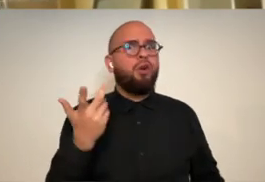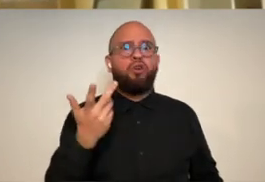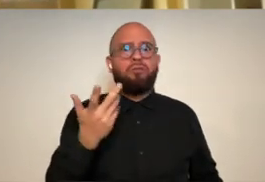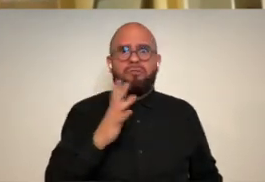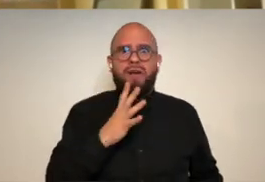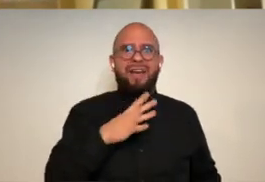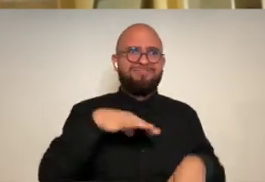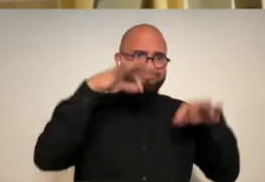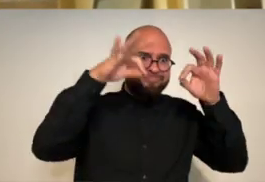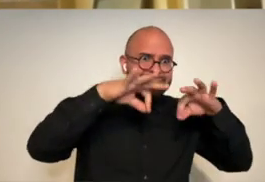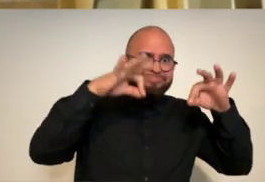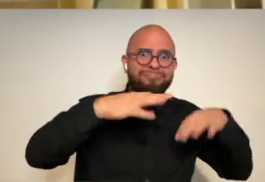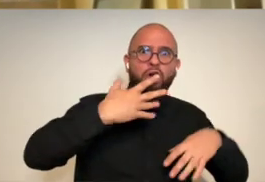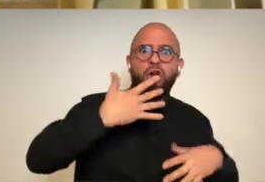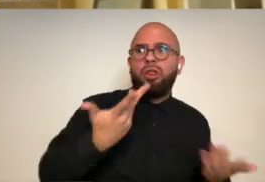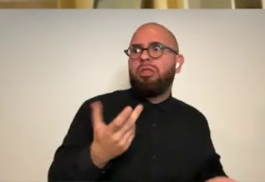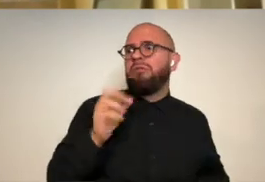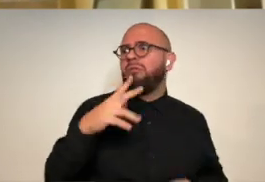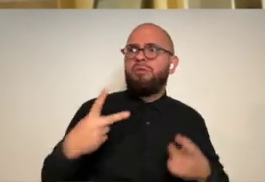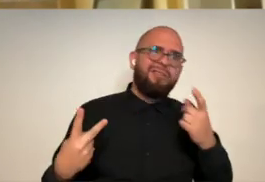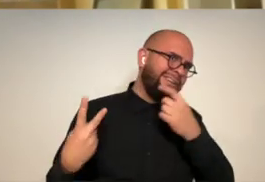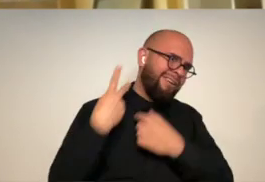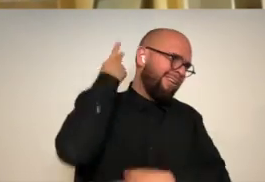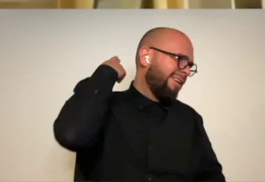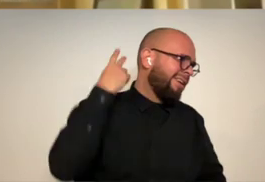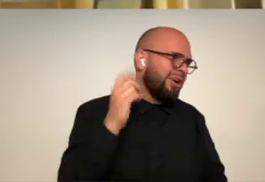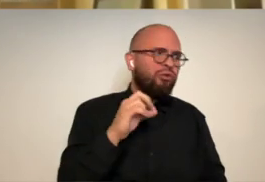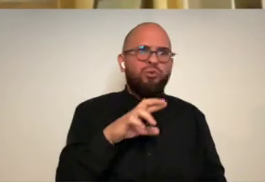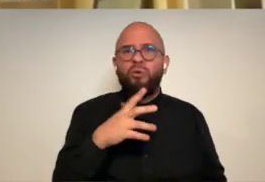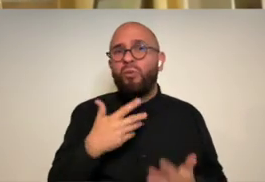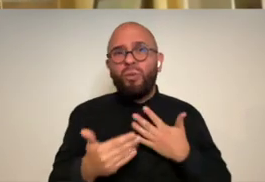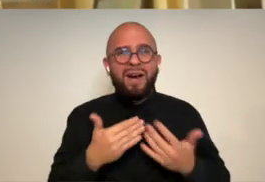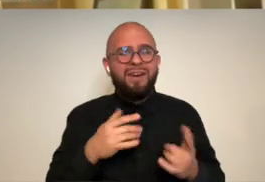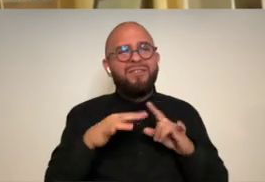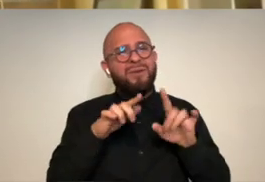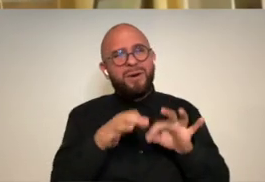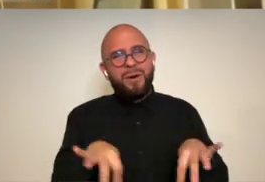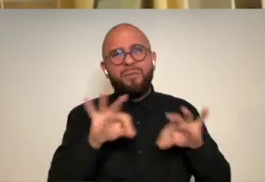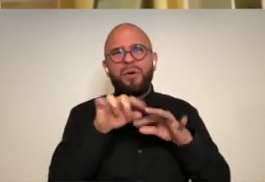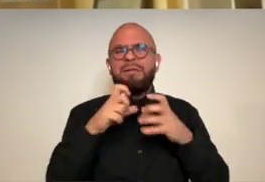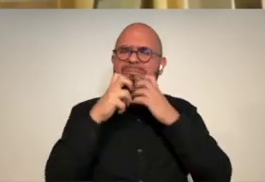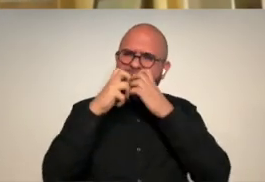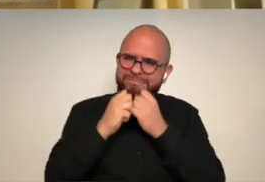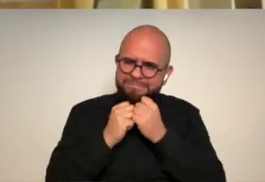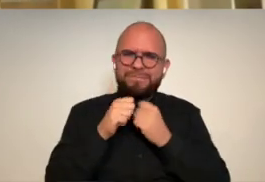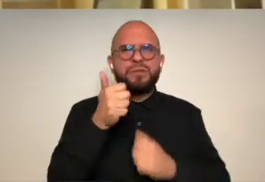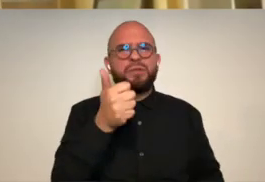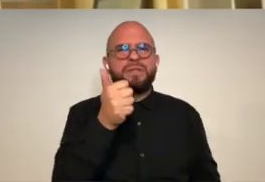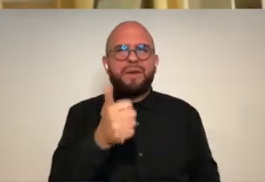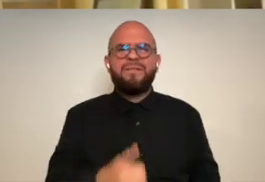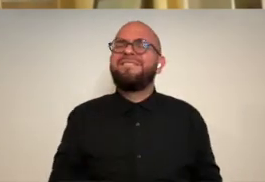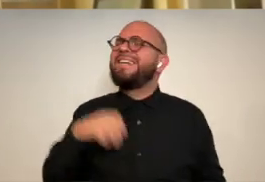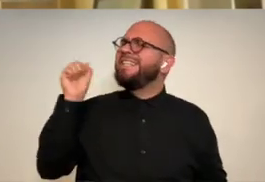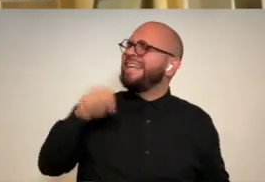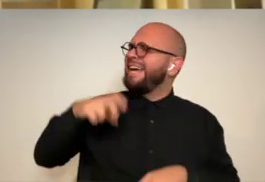like your hair dye your hair cut it off do something like just kind of embrace that other part of yourself yeah